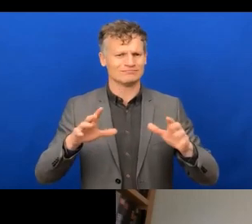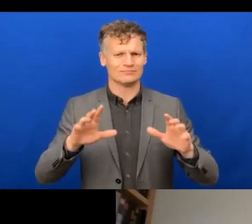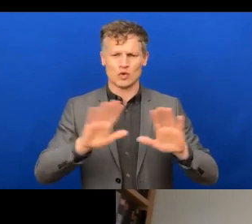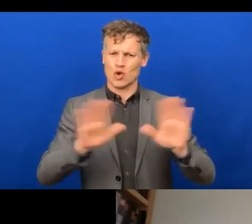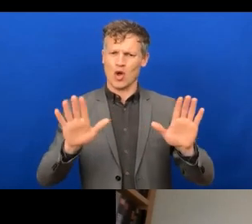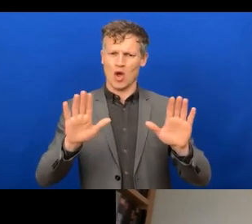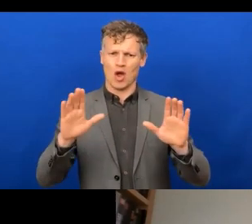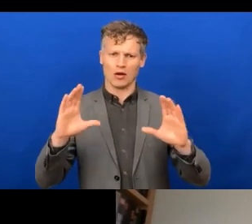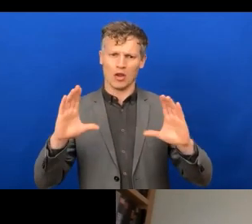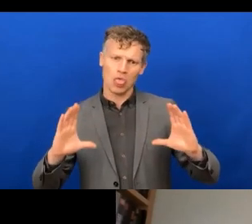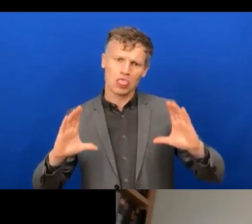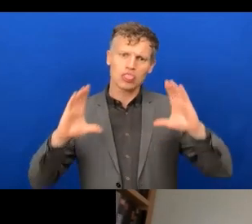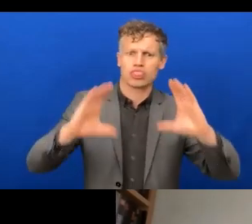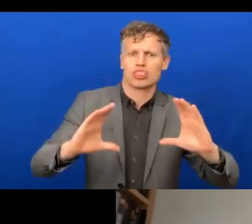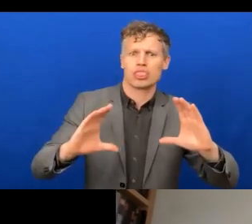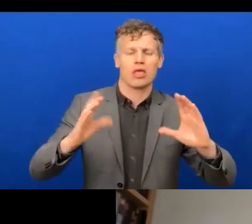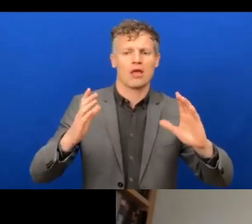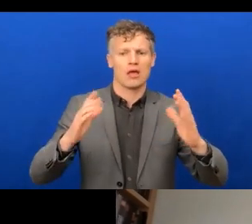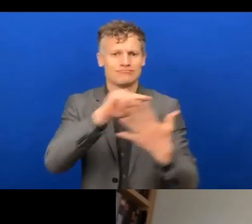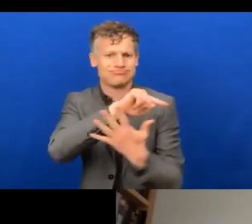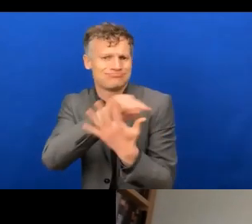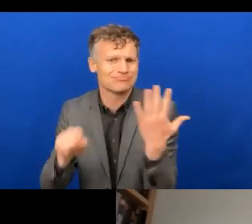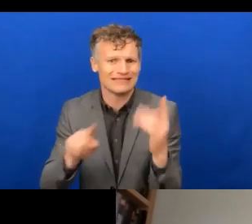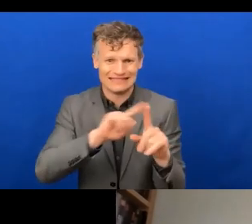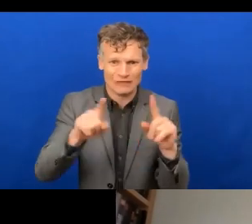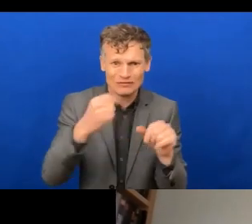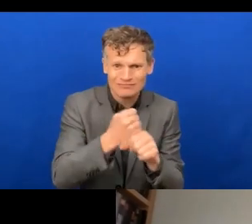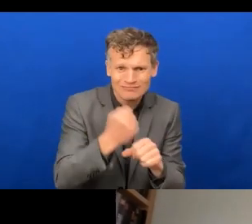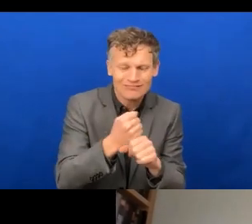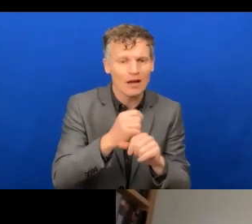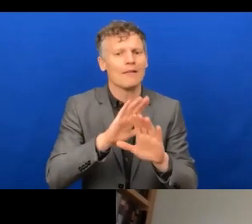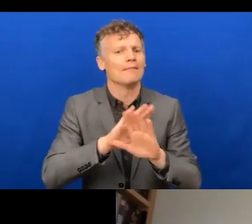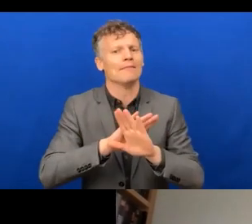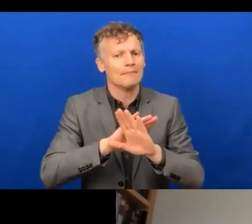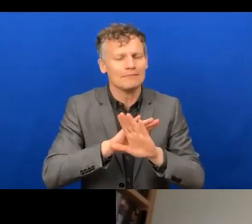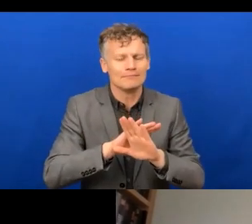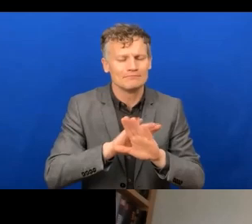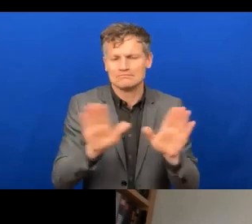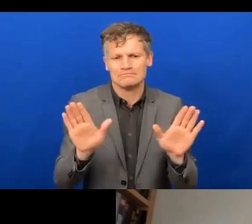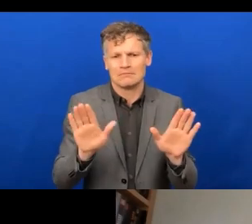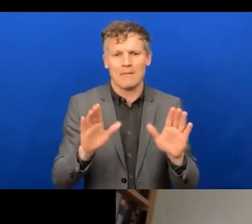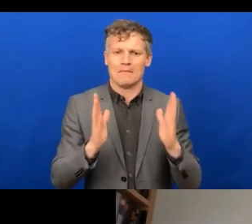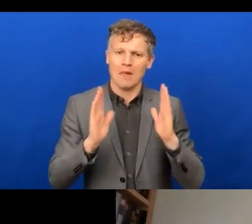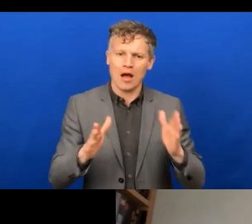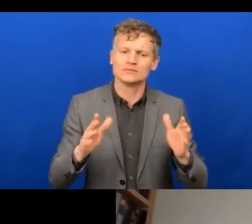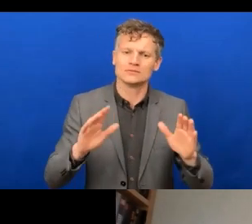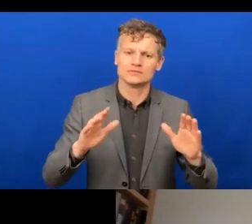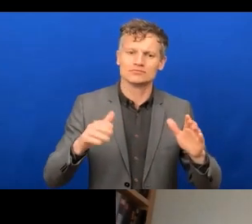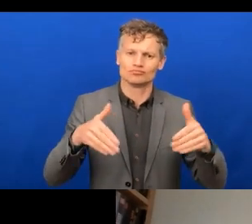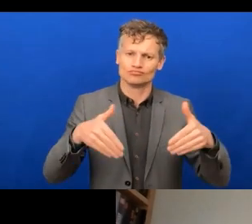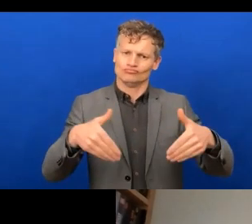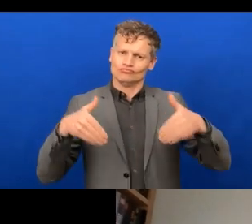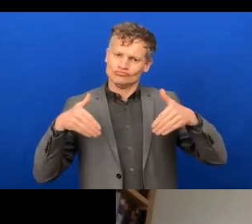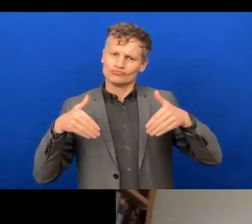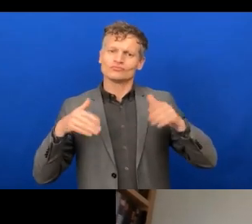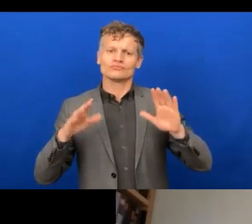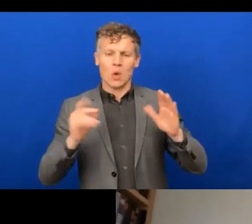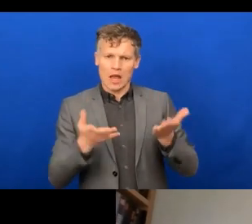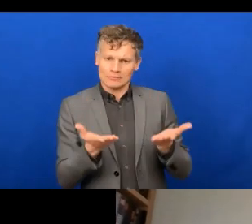where we have the challenges because we have a management challenge in terms of, uh, mindsets,